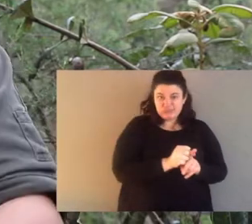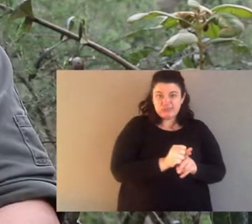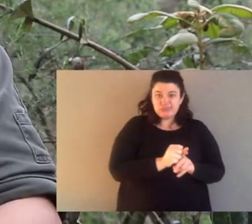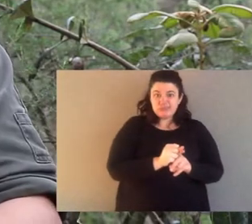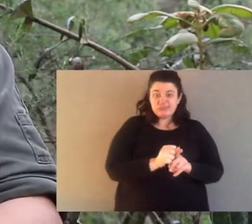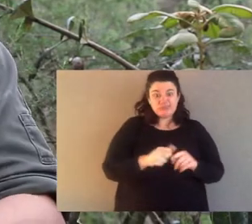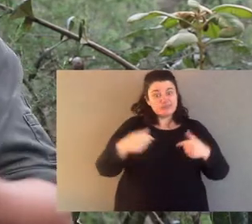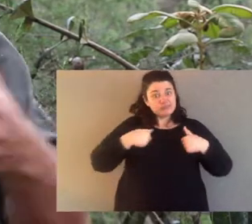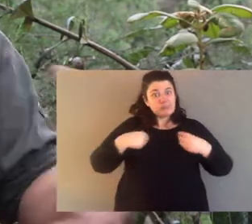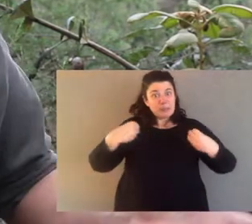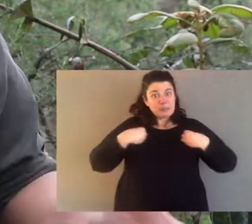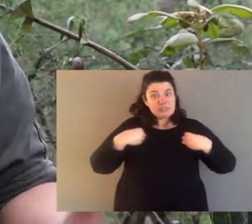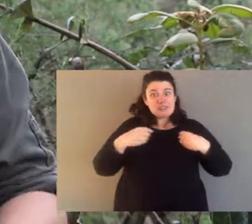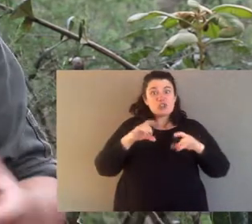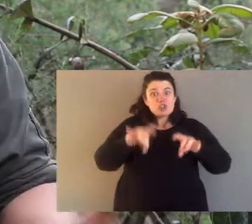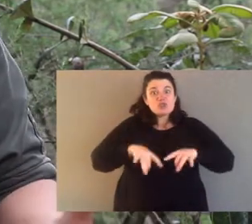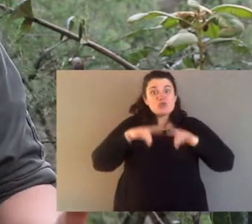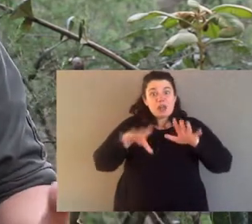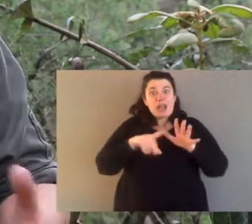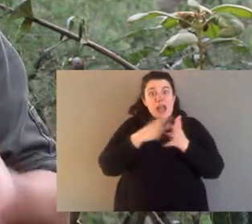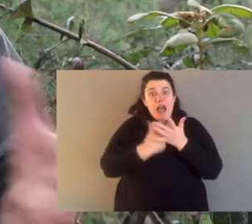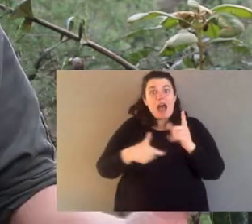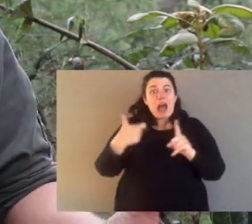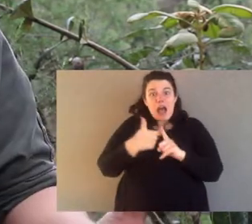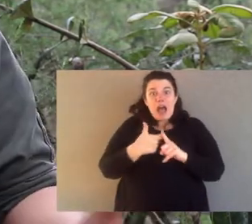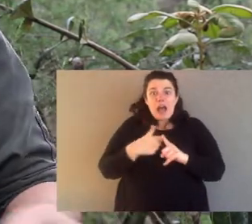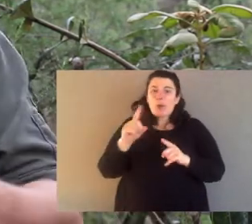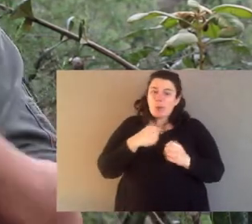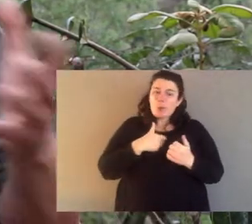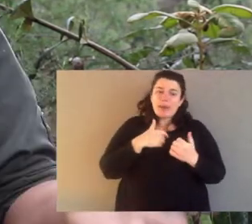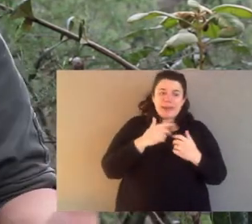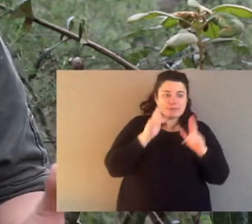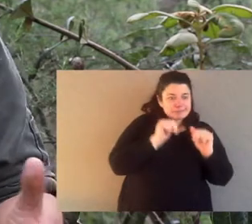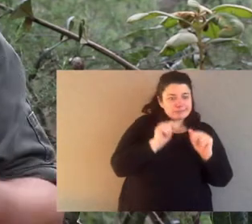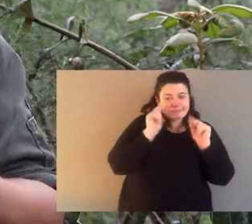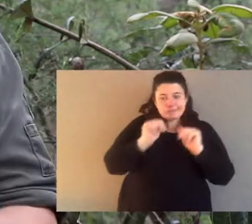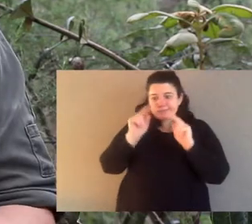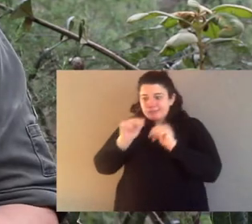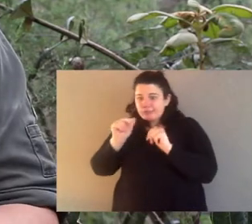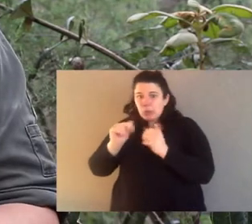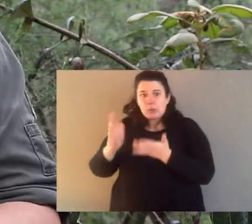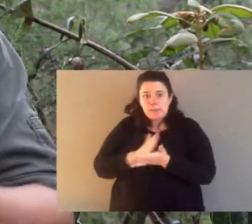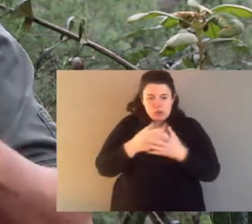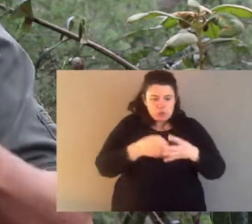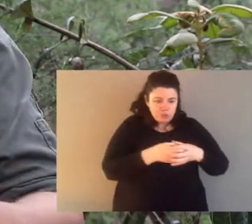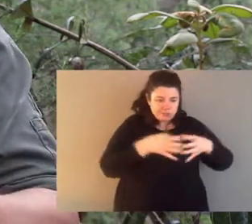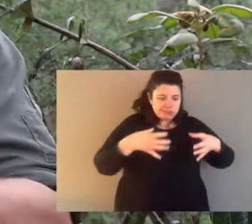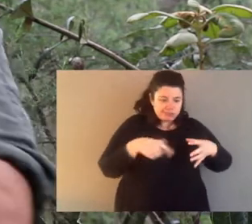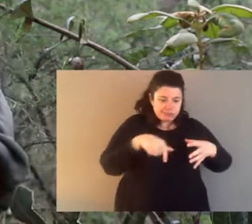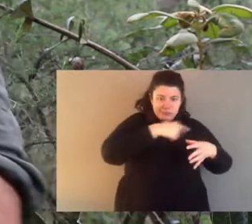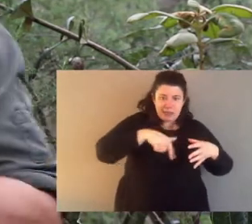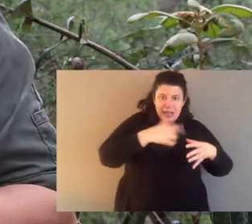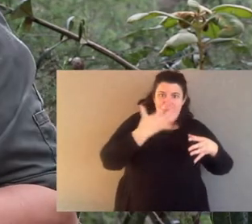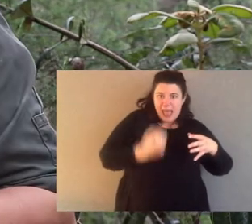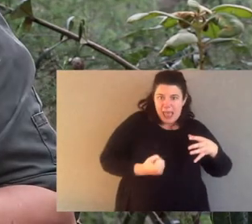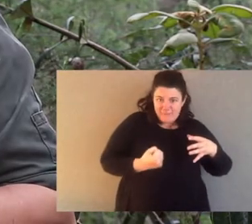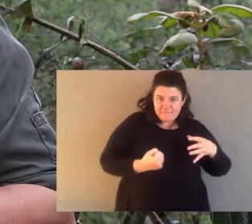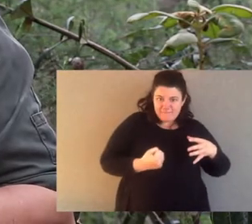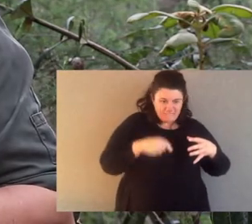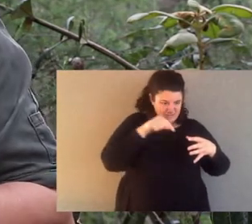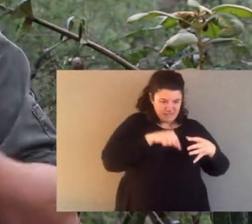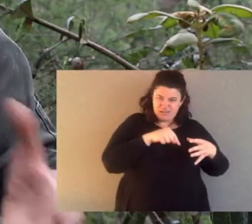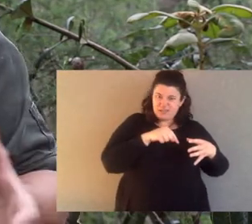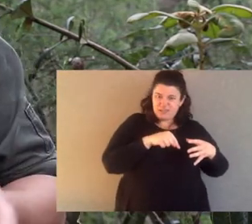the fox and the cat. Now, sanctuaries like Aussie Ark, we work in a couple of capacities with potteroos. We keep an insurance population.